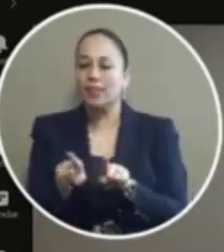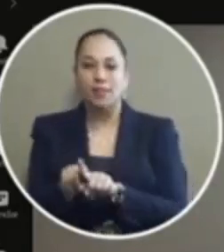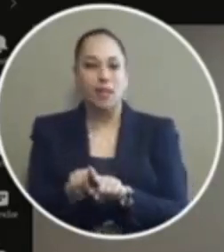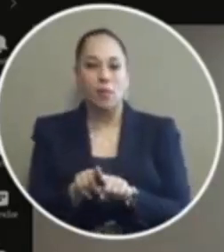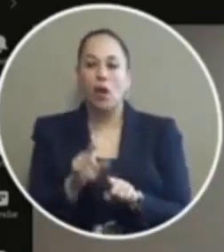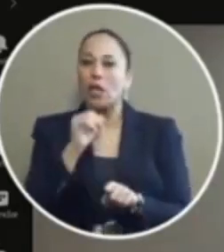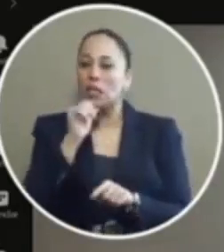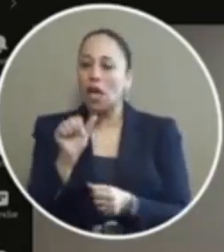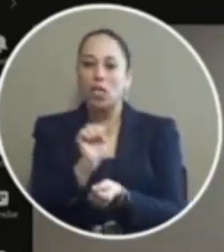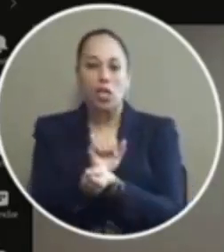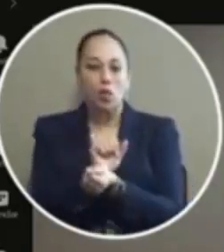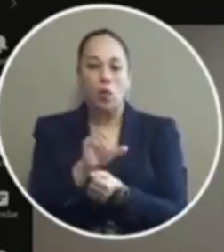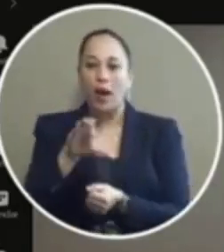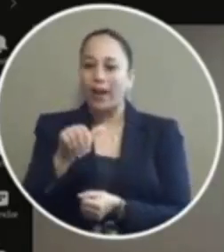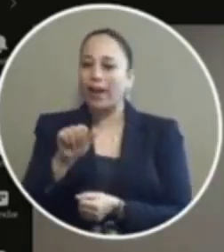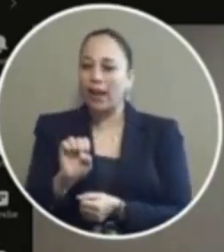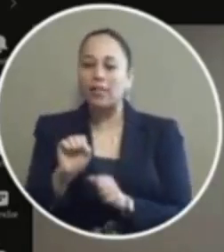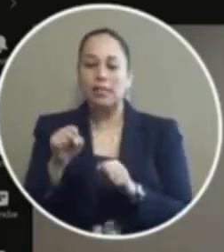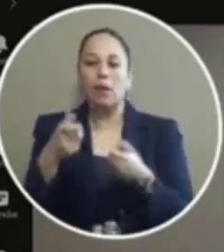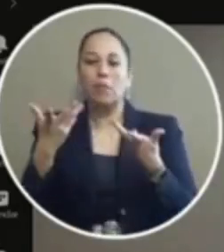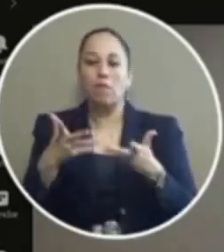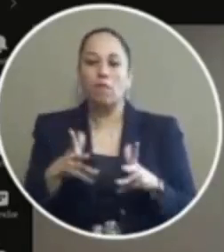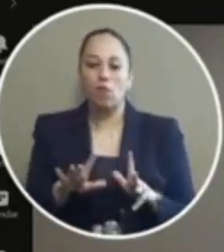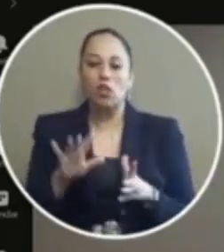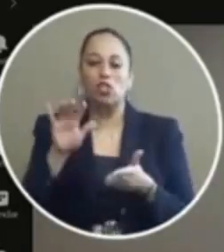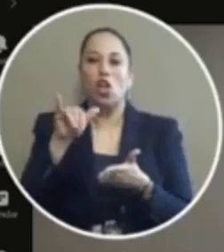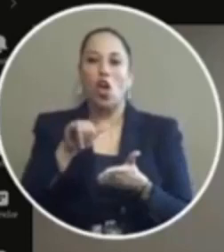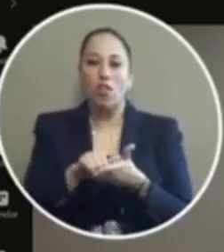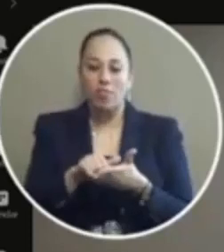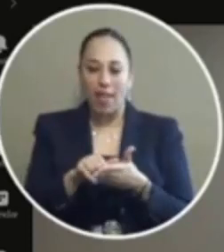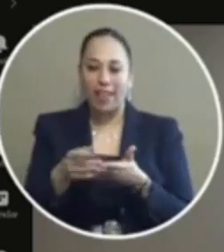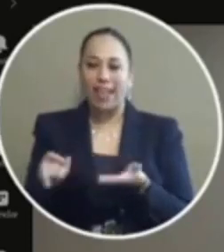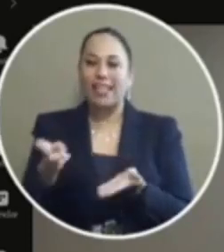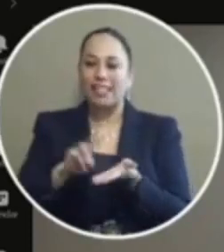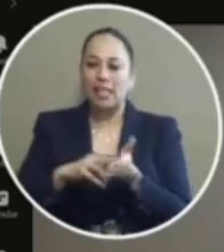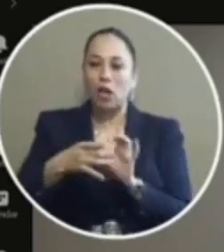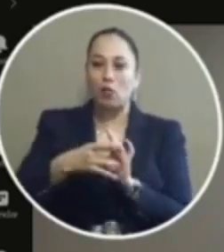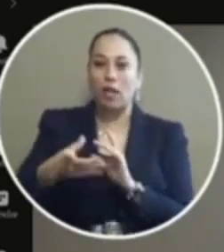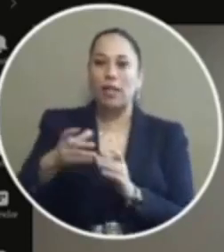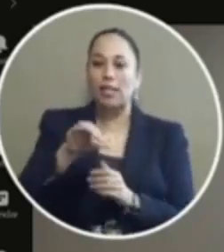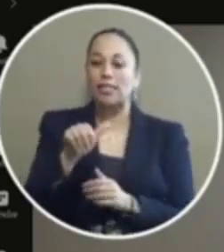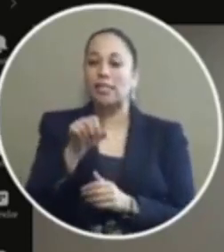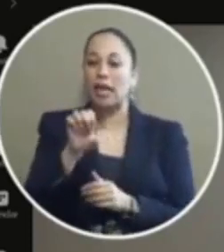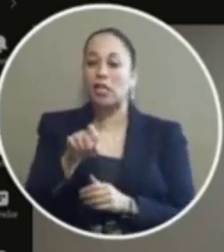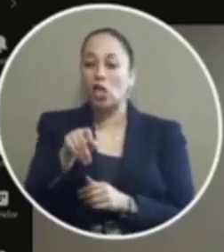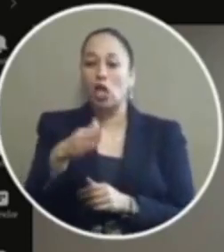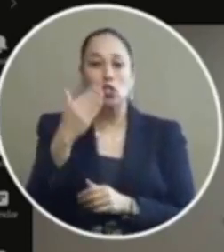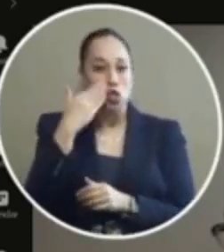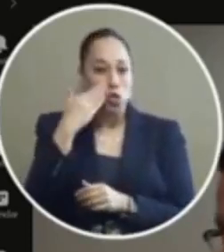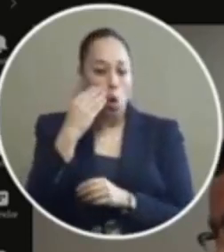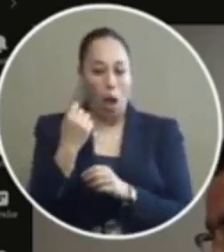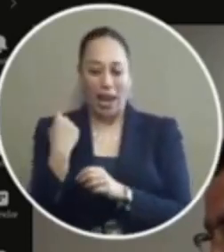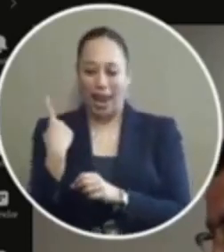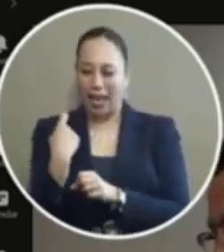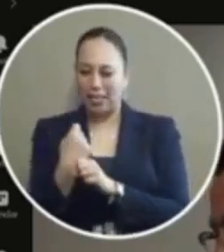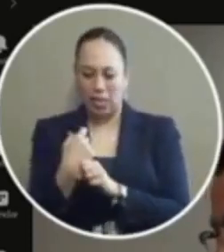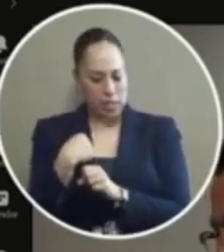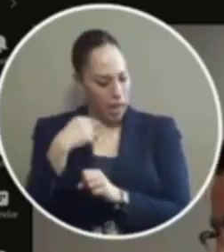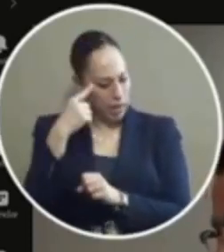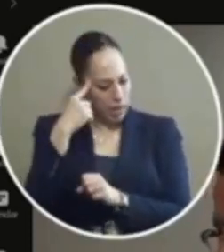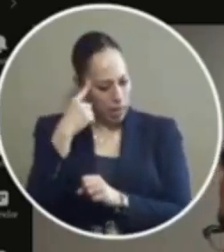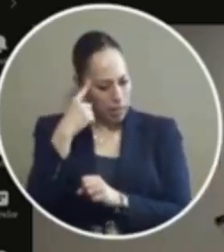on those non-arrest cases it can be done on these site and release cases just so you know last year i believe there were